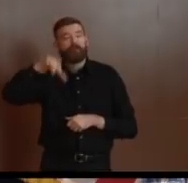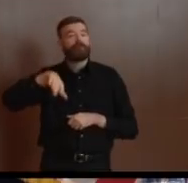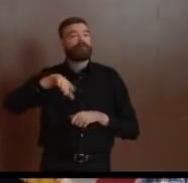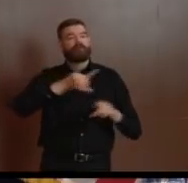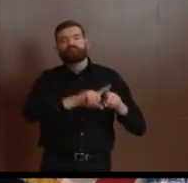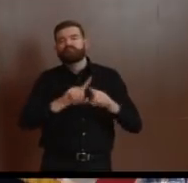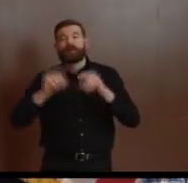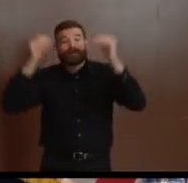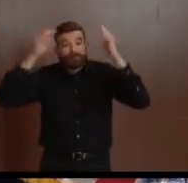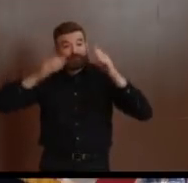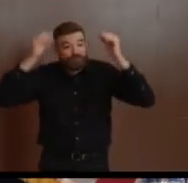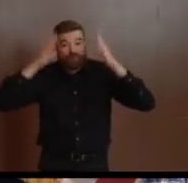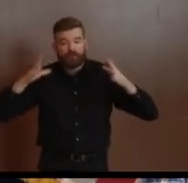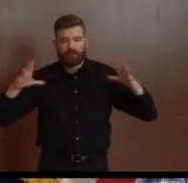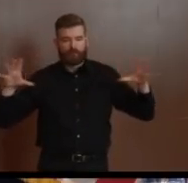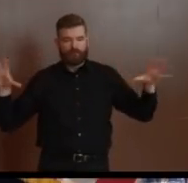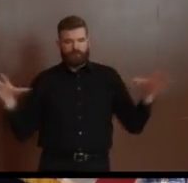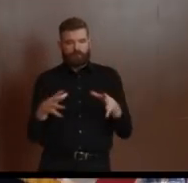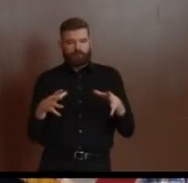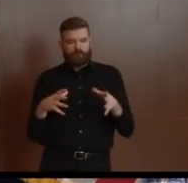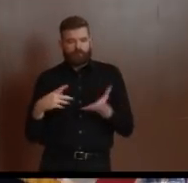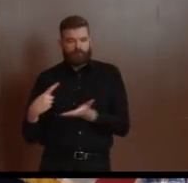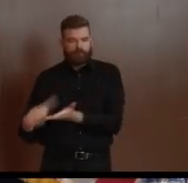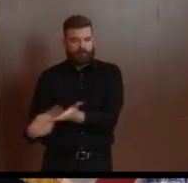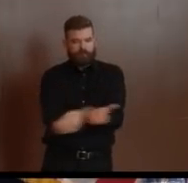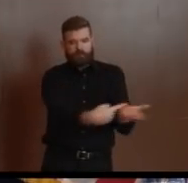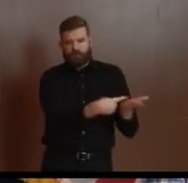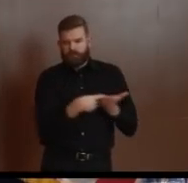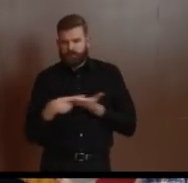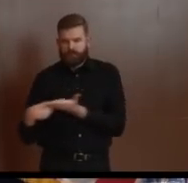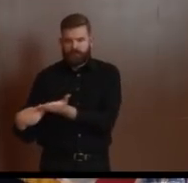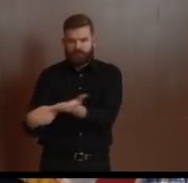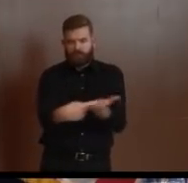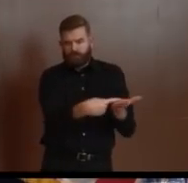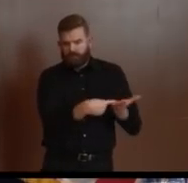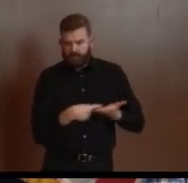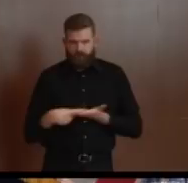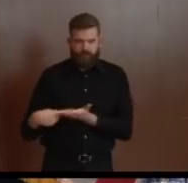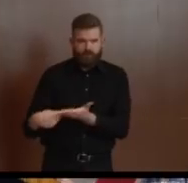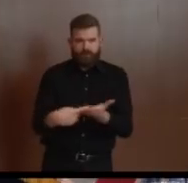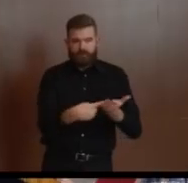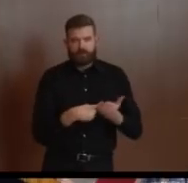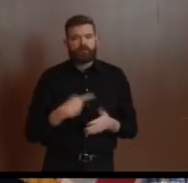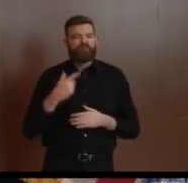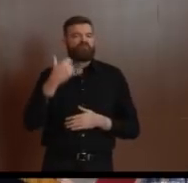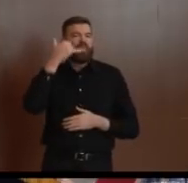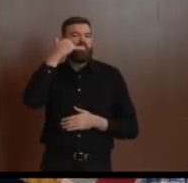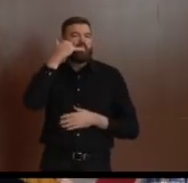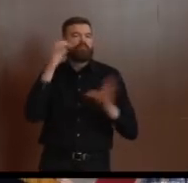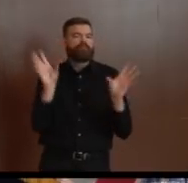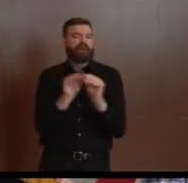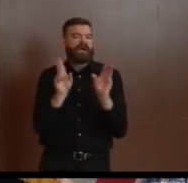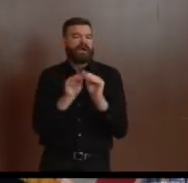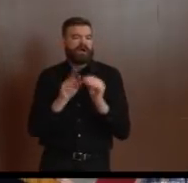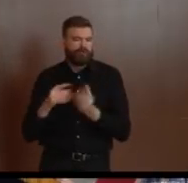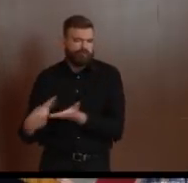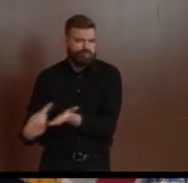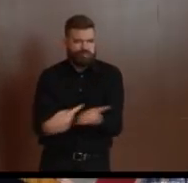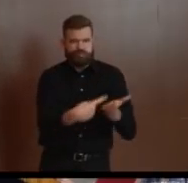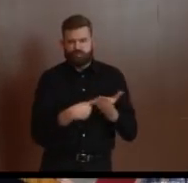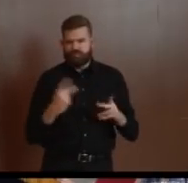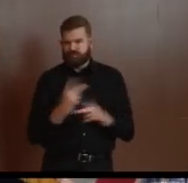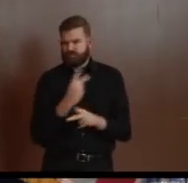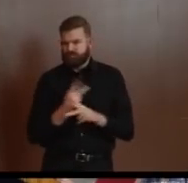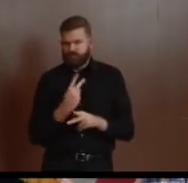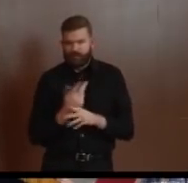in one compact gathering by telephone to give a sense of where we are. I just got